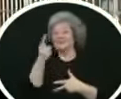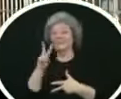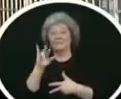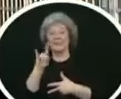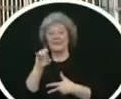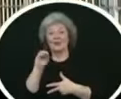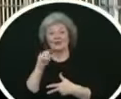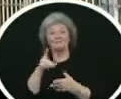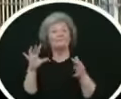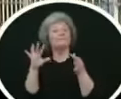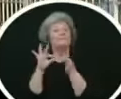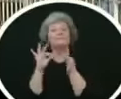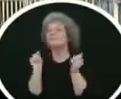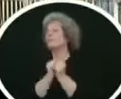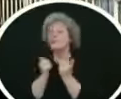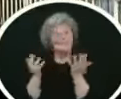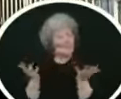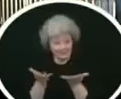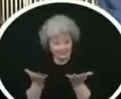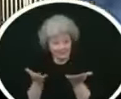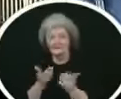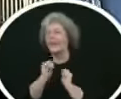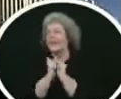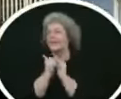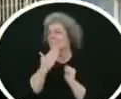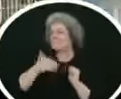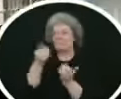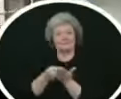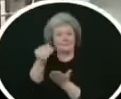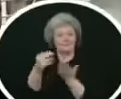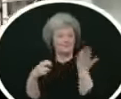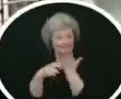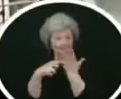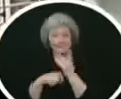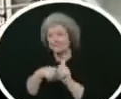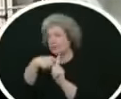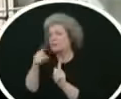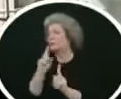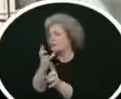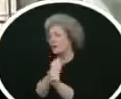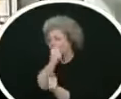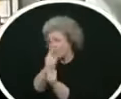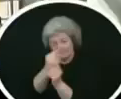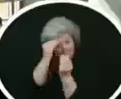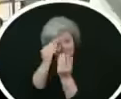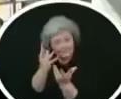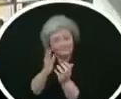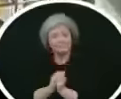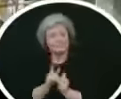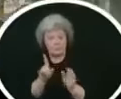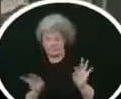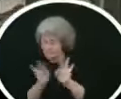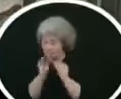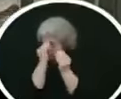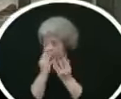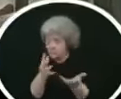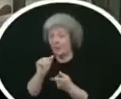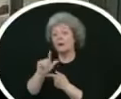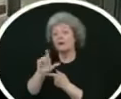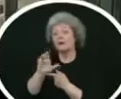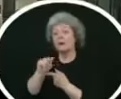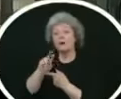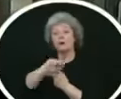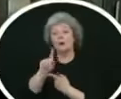this is the first of three videos produced to provide all of the information you'll need for a trouble-free tour of